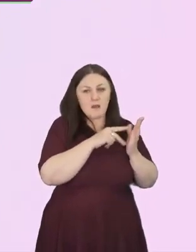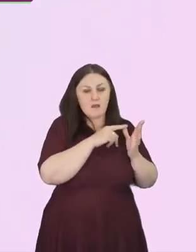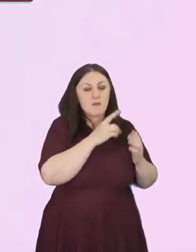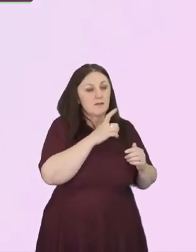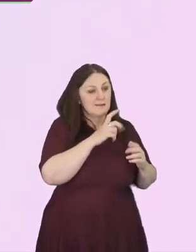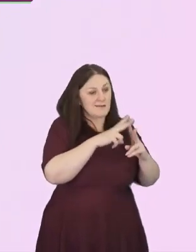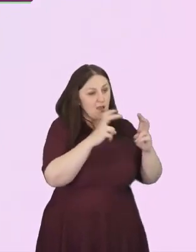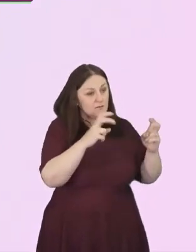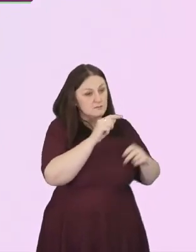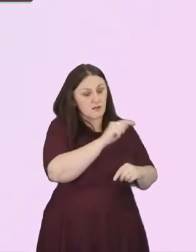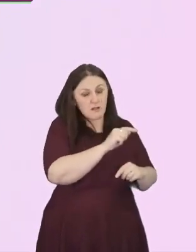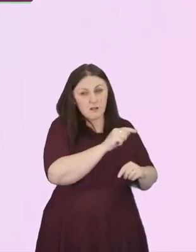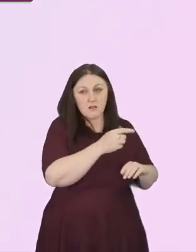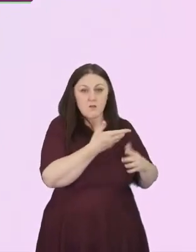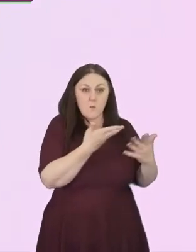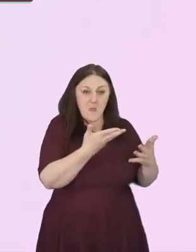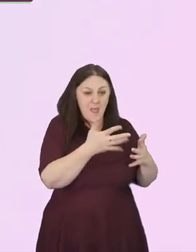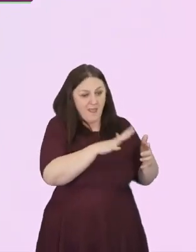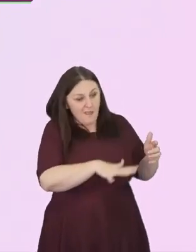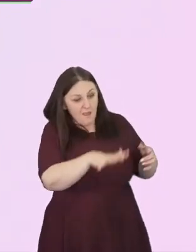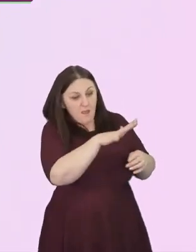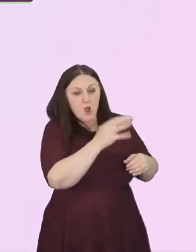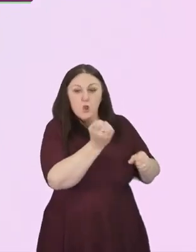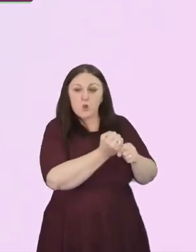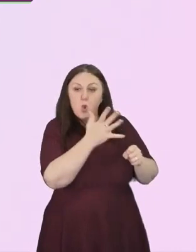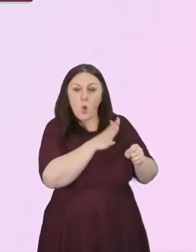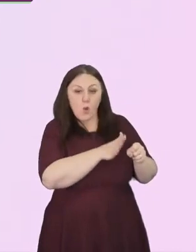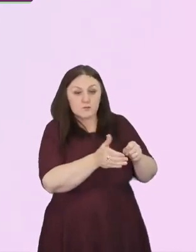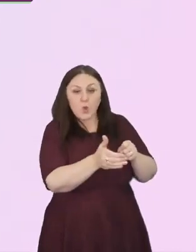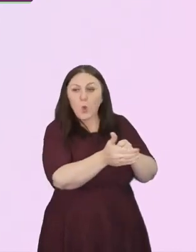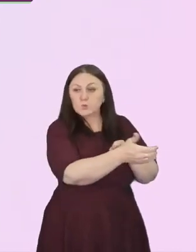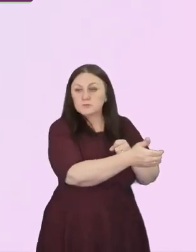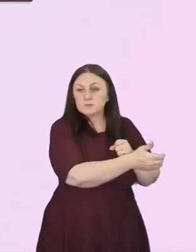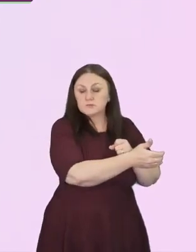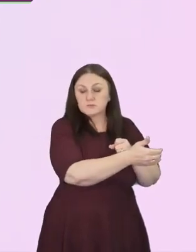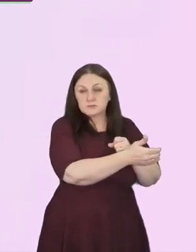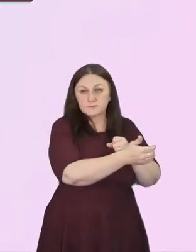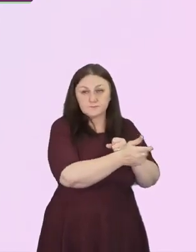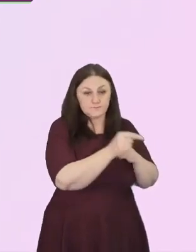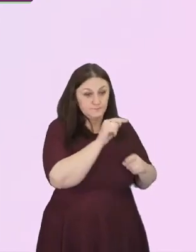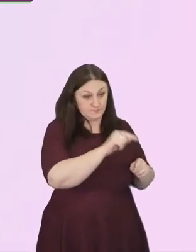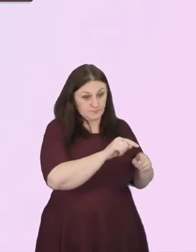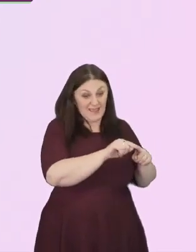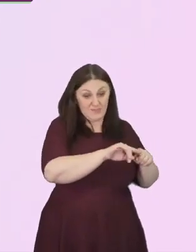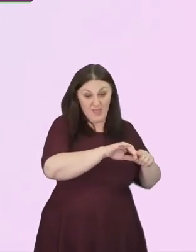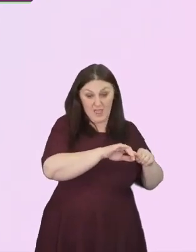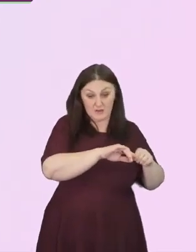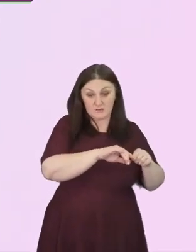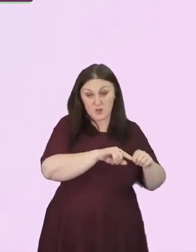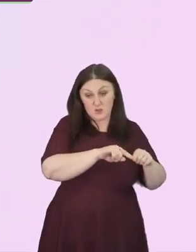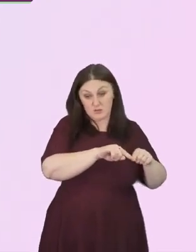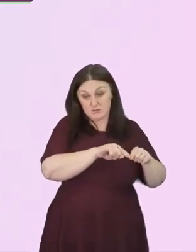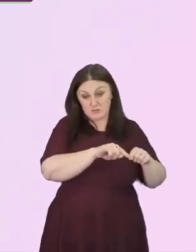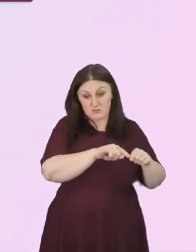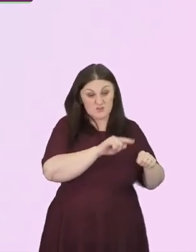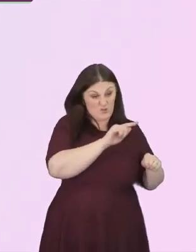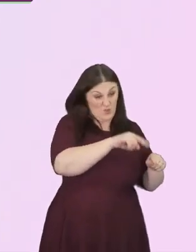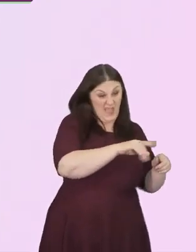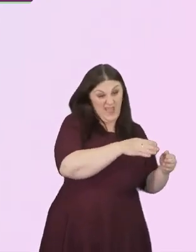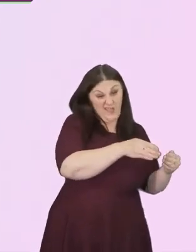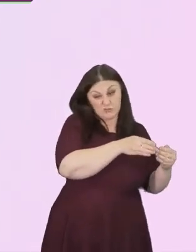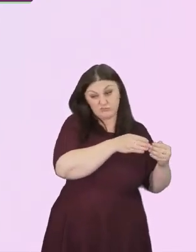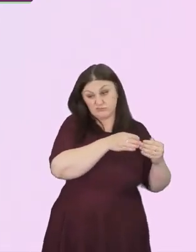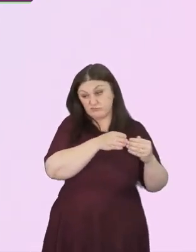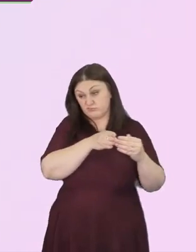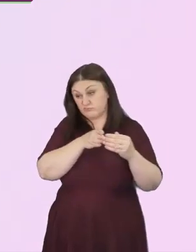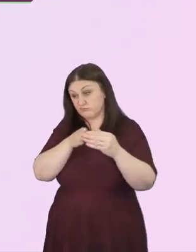the Gold Coast and across the Atlantic into slavery, those who